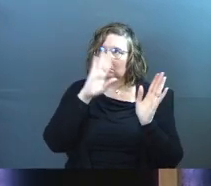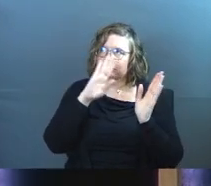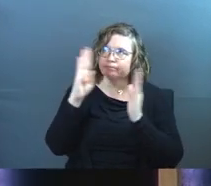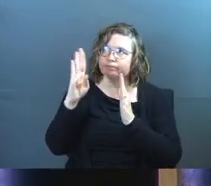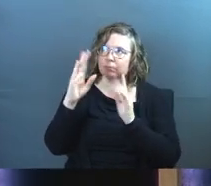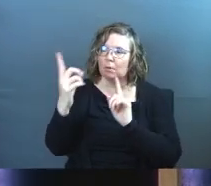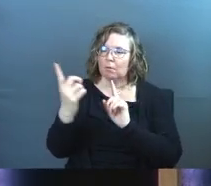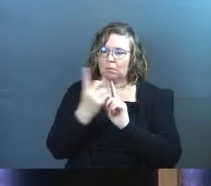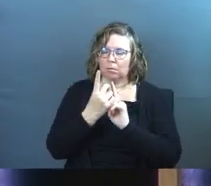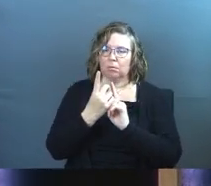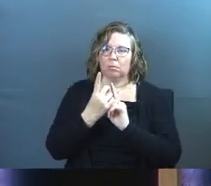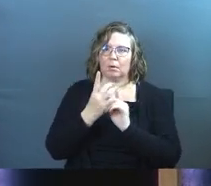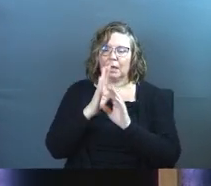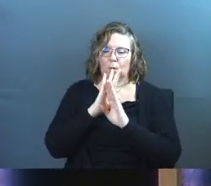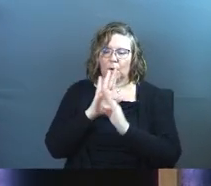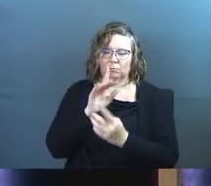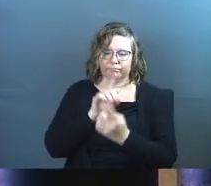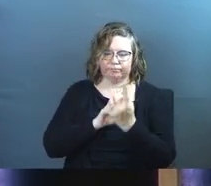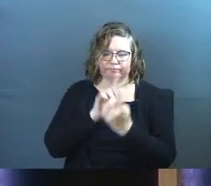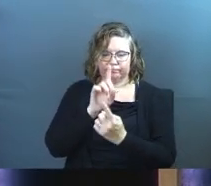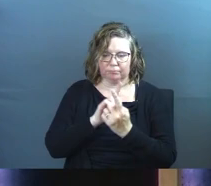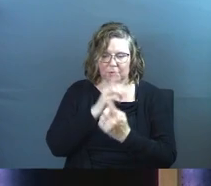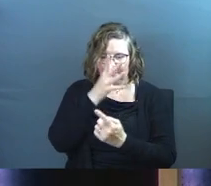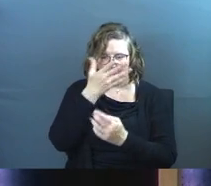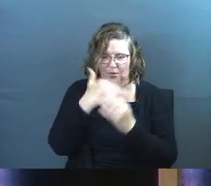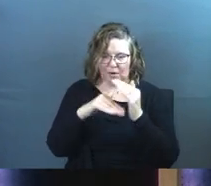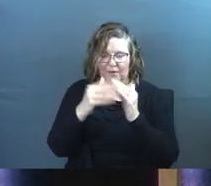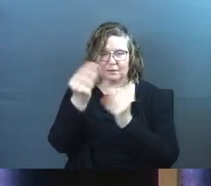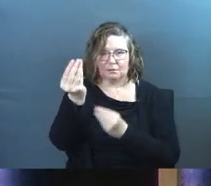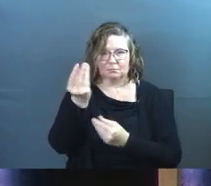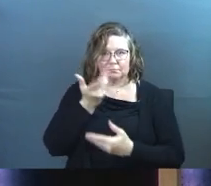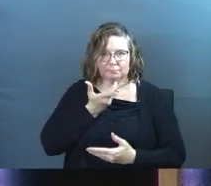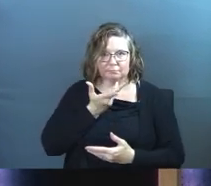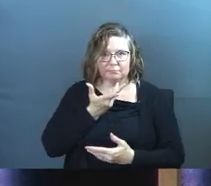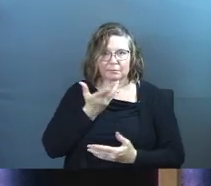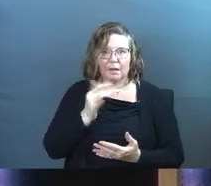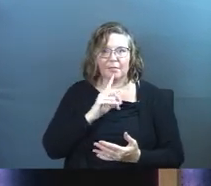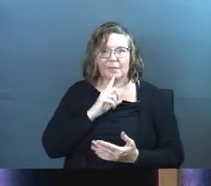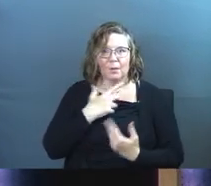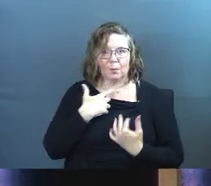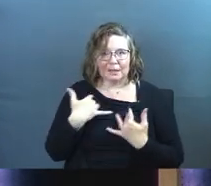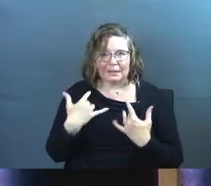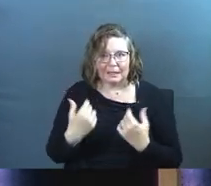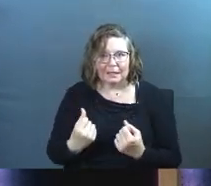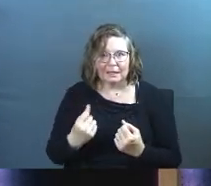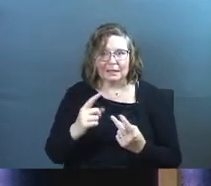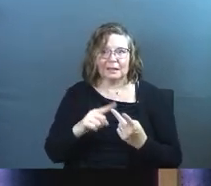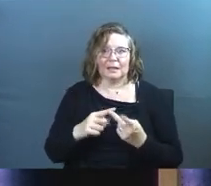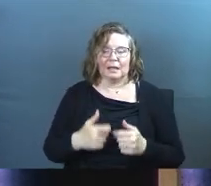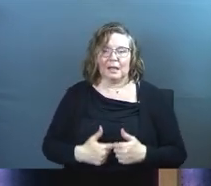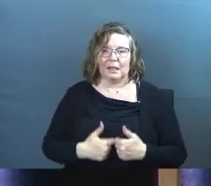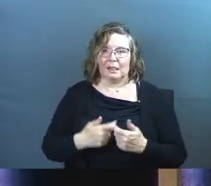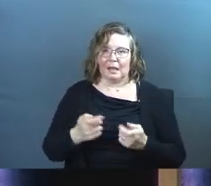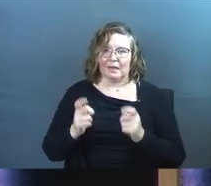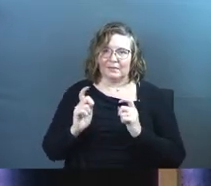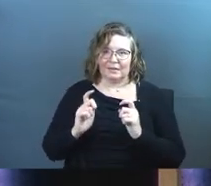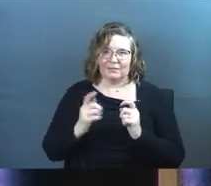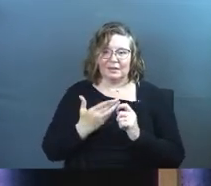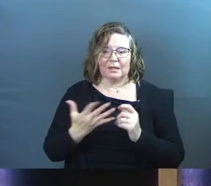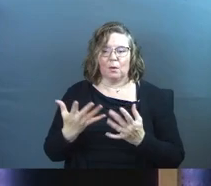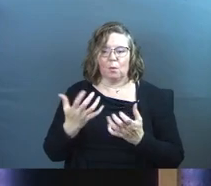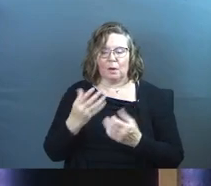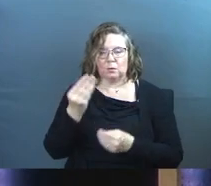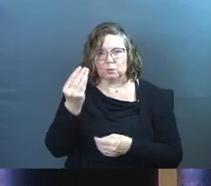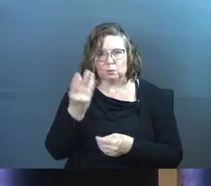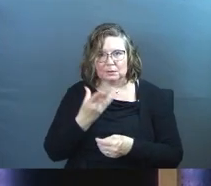I got quiet space with my father in heaven and he spoke things to me there that were healing and that were life-giving and things that he'd been